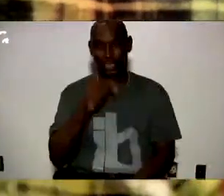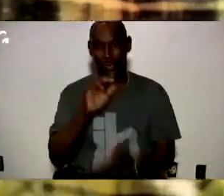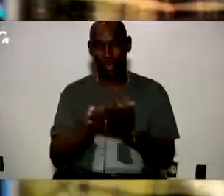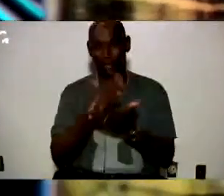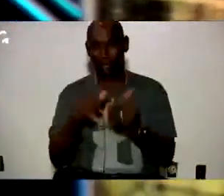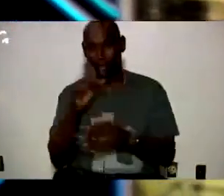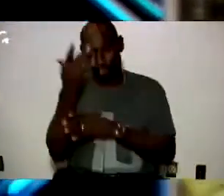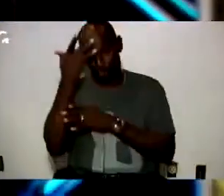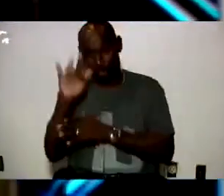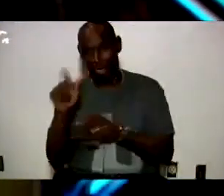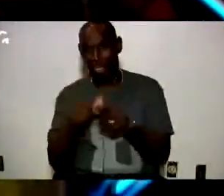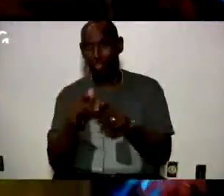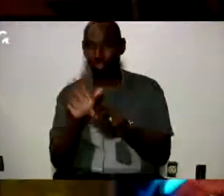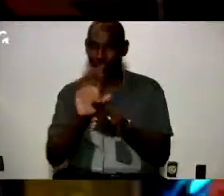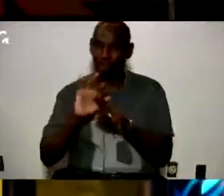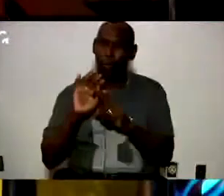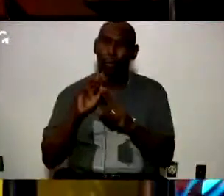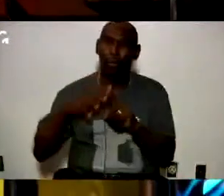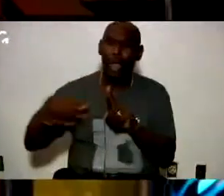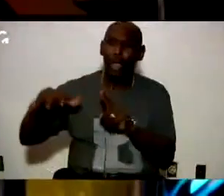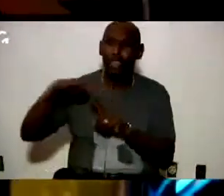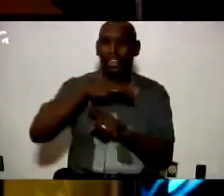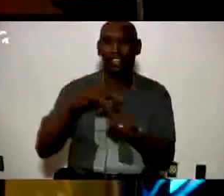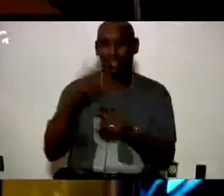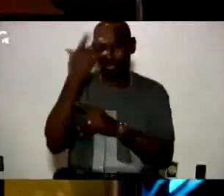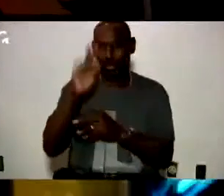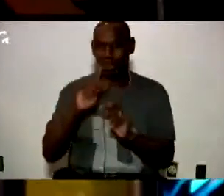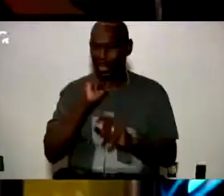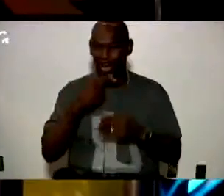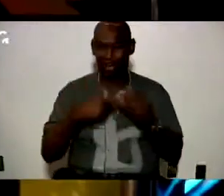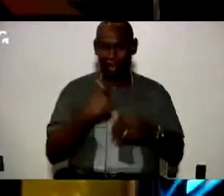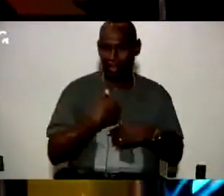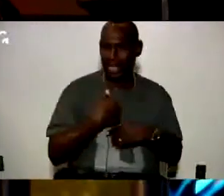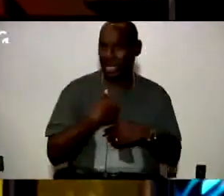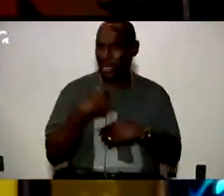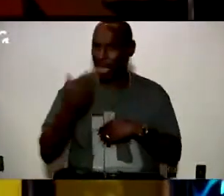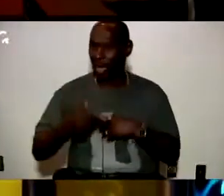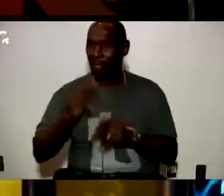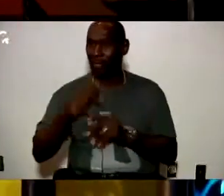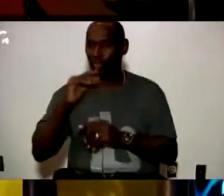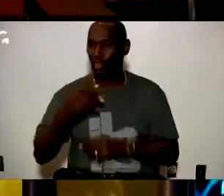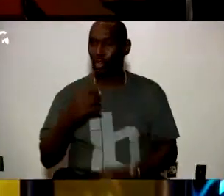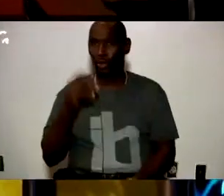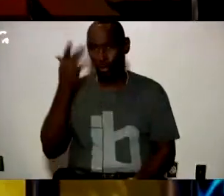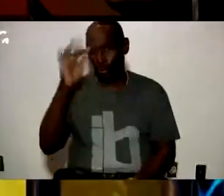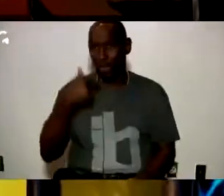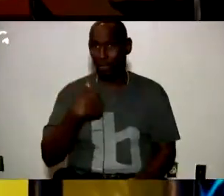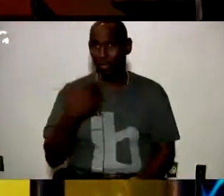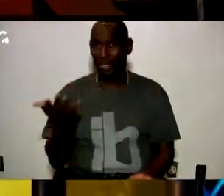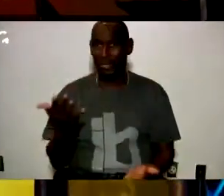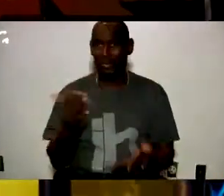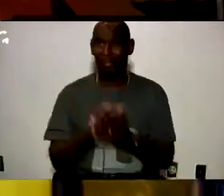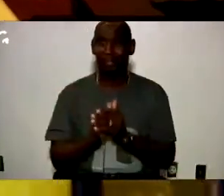yourself with smart people. That's what you do in this business. It's not about me. You hire people smarter than you. The cabinet is a lot smarter than me. That's why